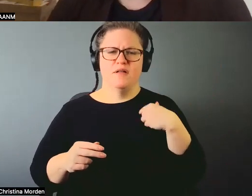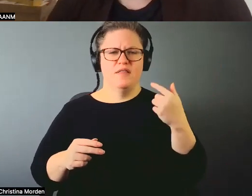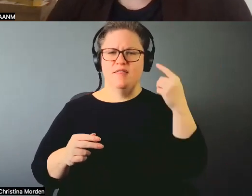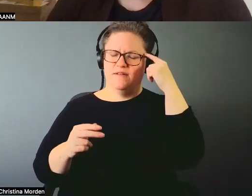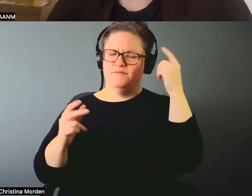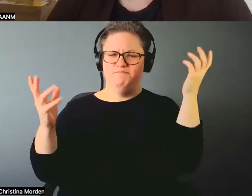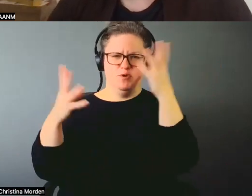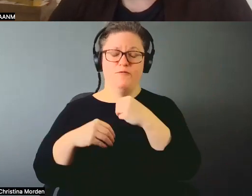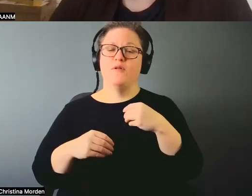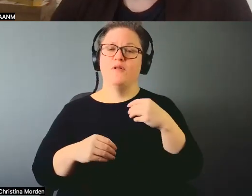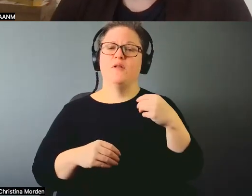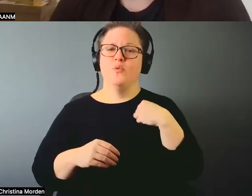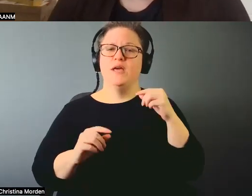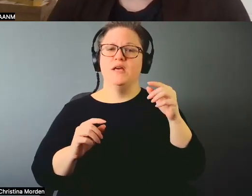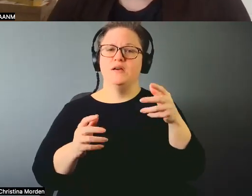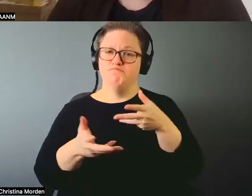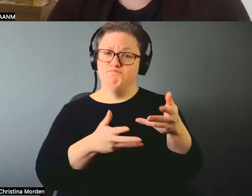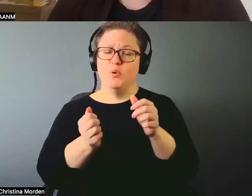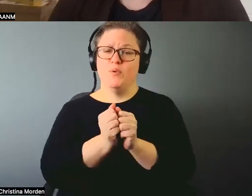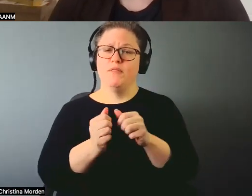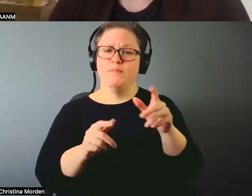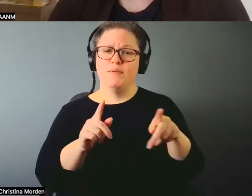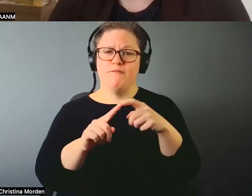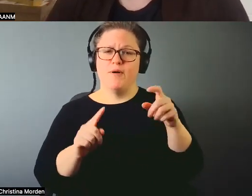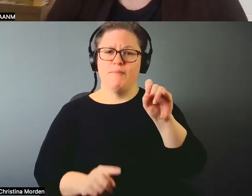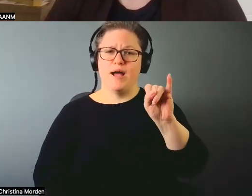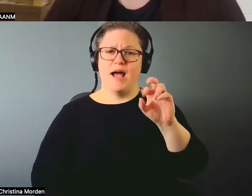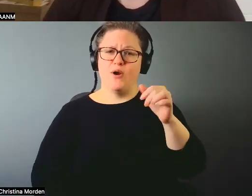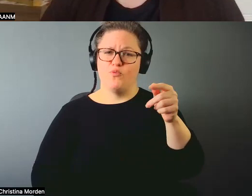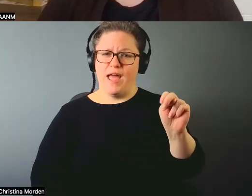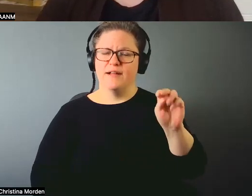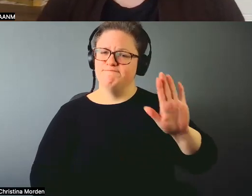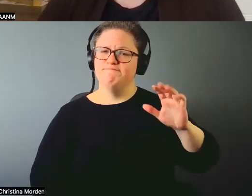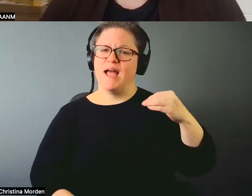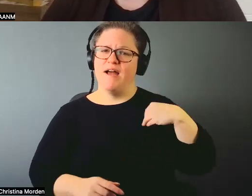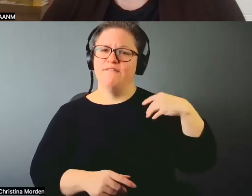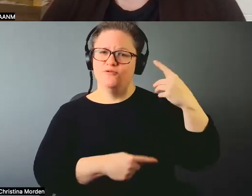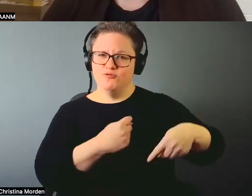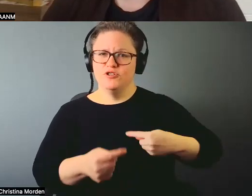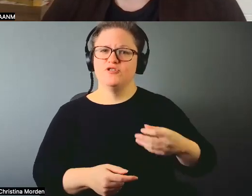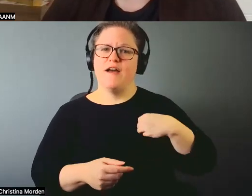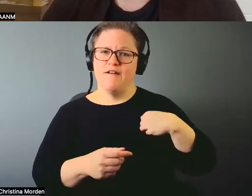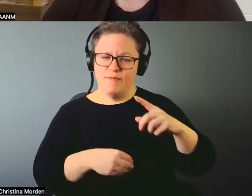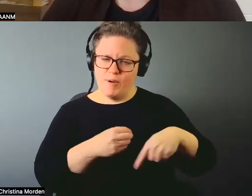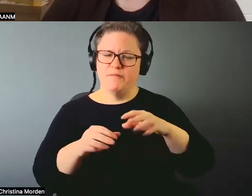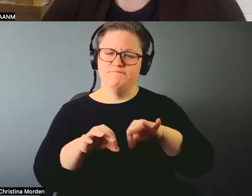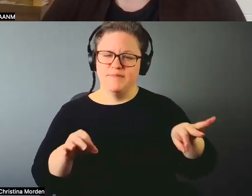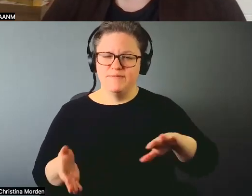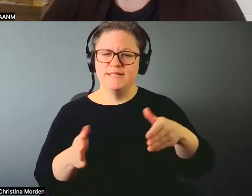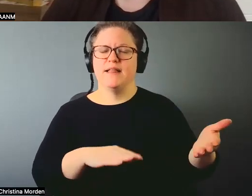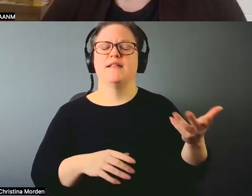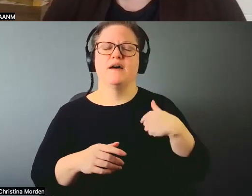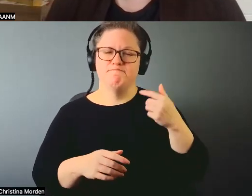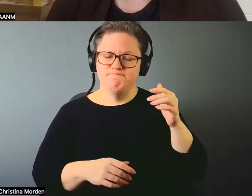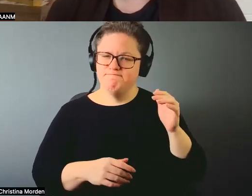intention, you know, and so I bought that, that silk. And, and the night before we